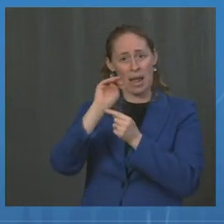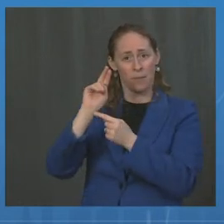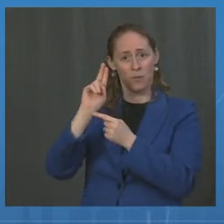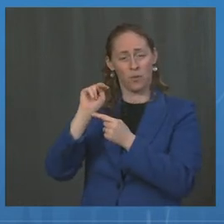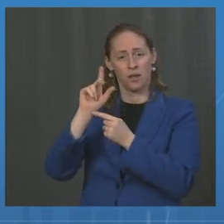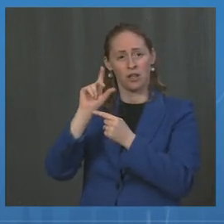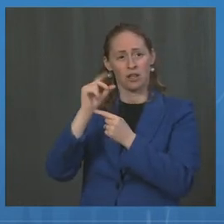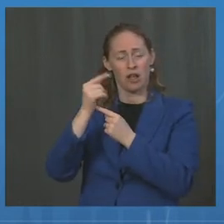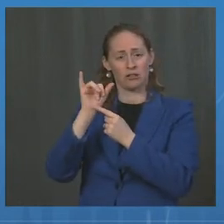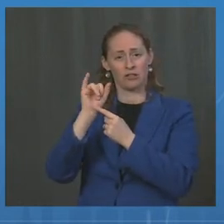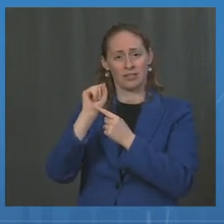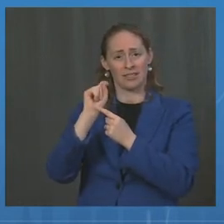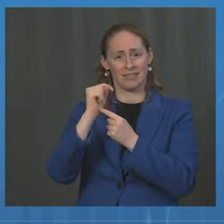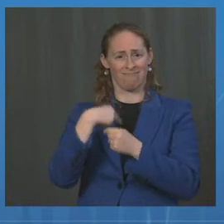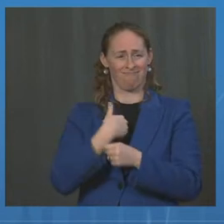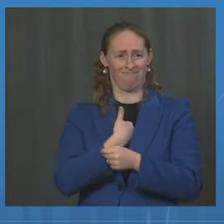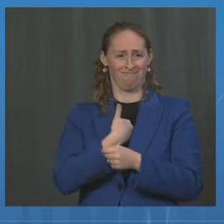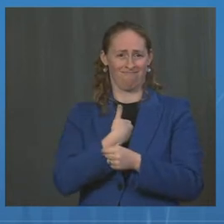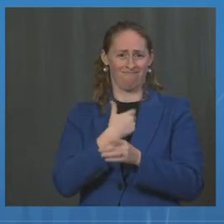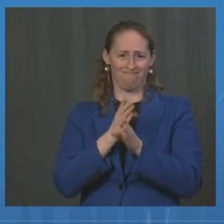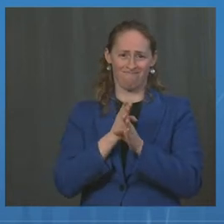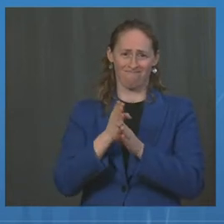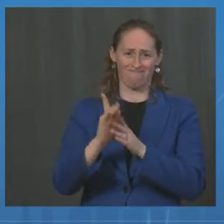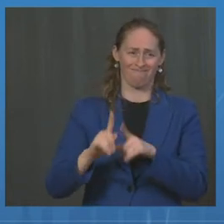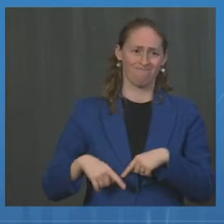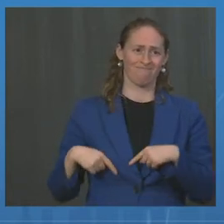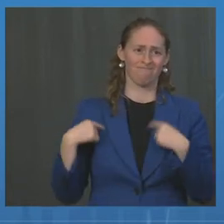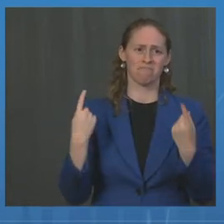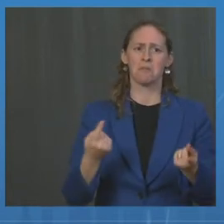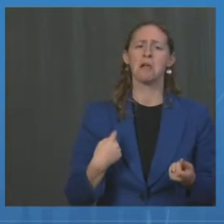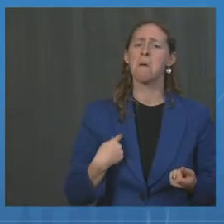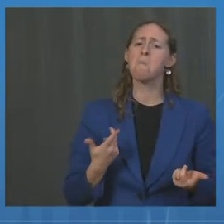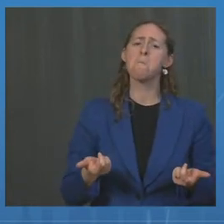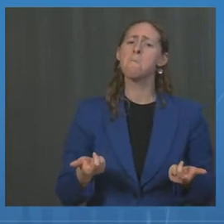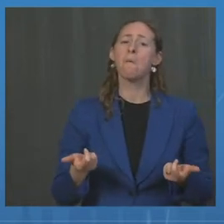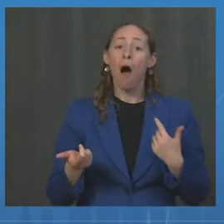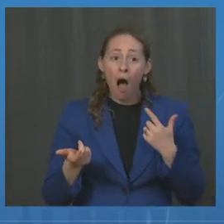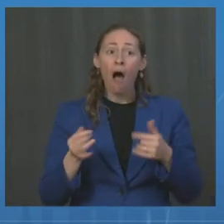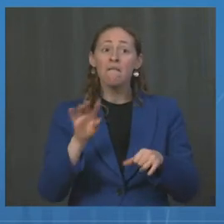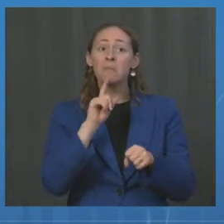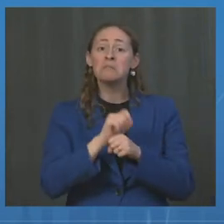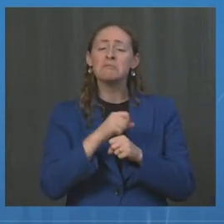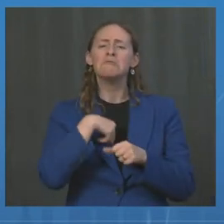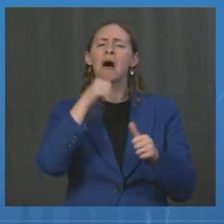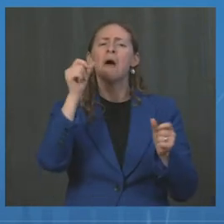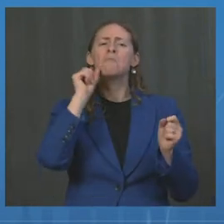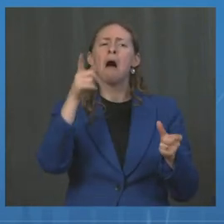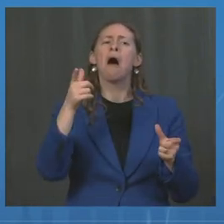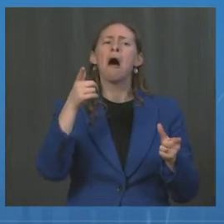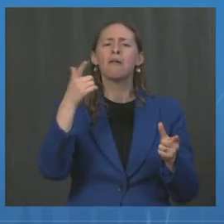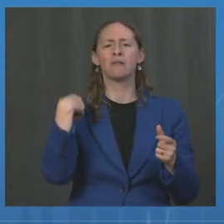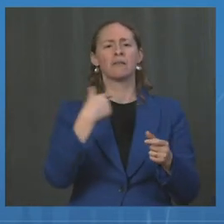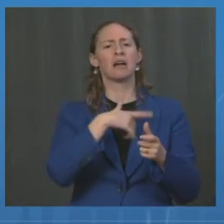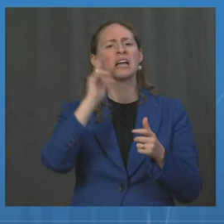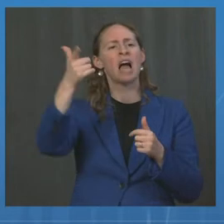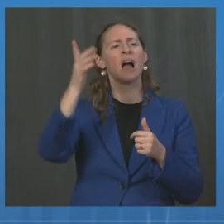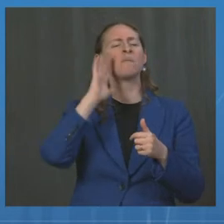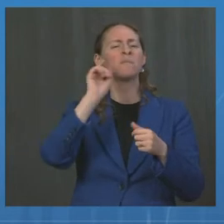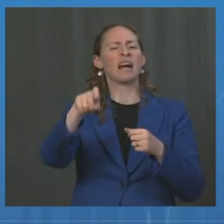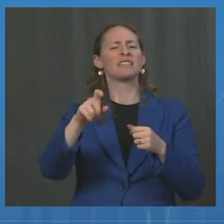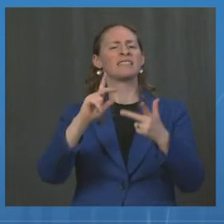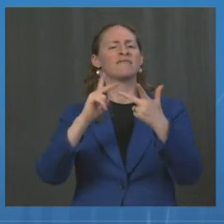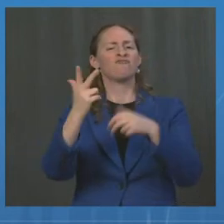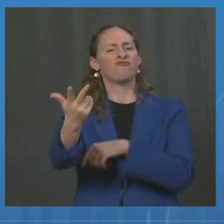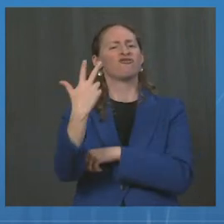the adequate full regimen for vaccination will likely be three doses. And the reason I say that